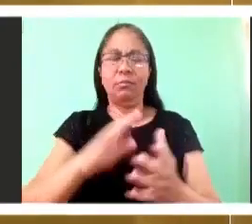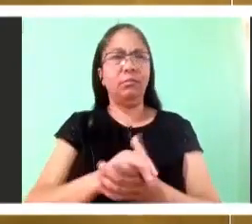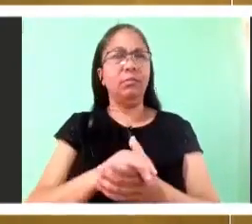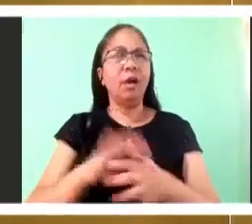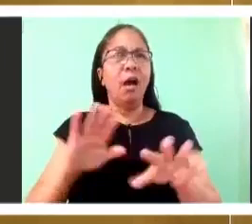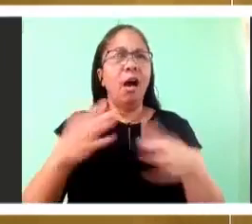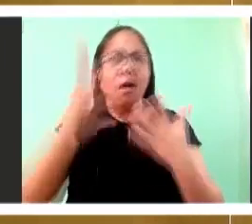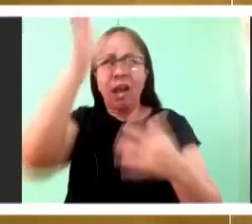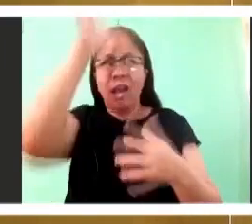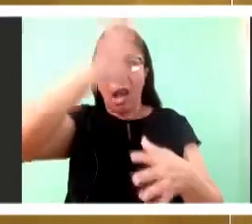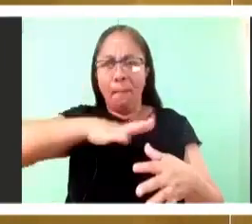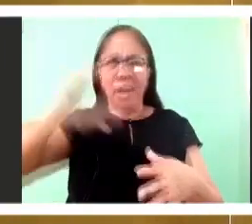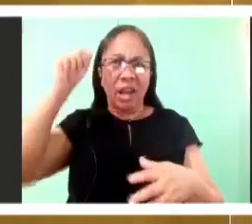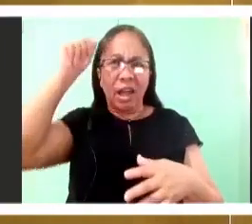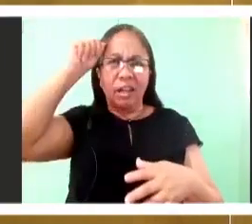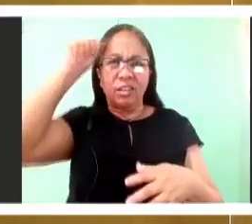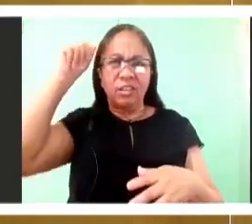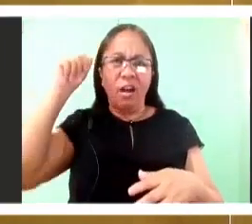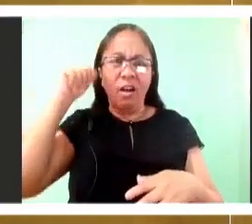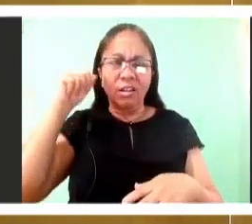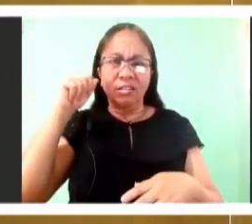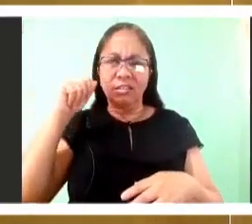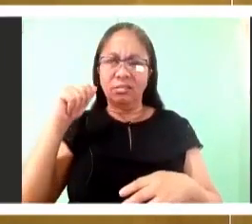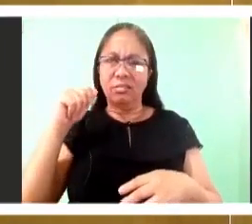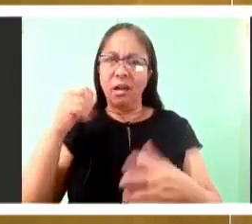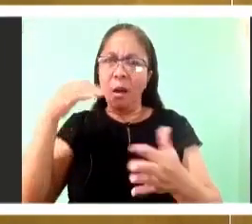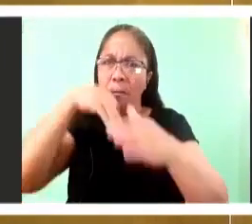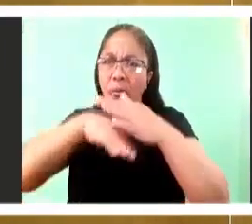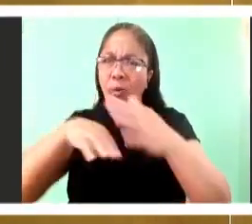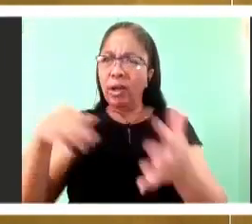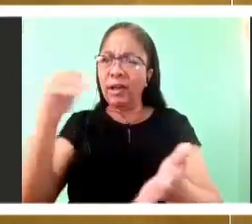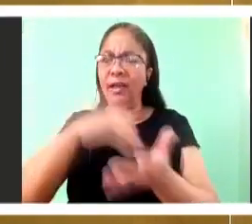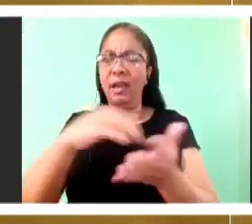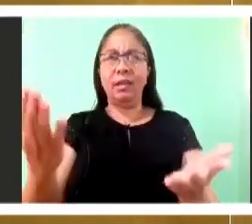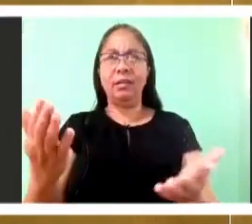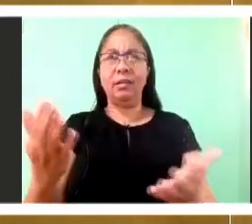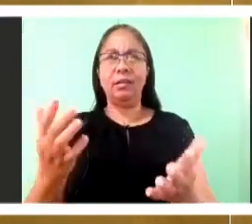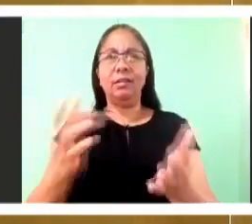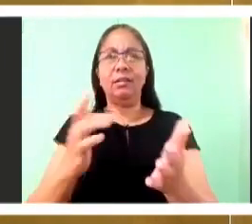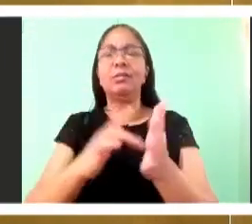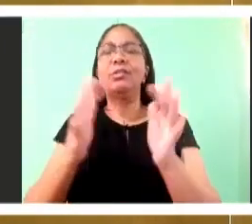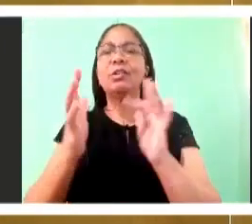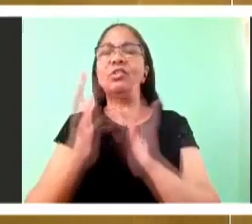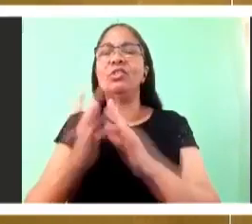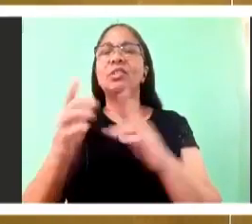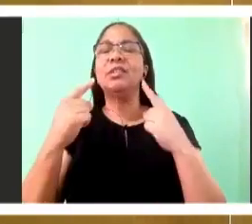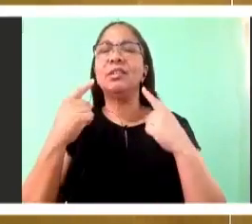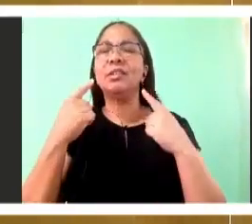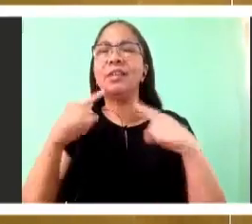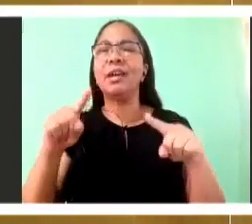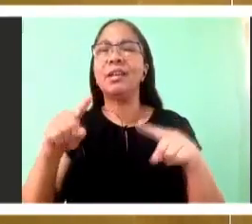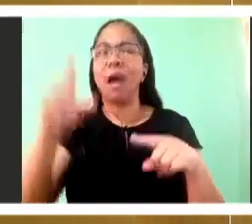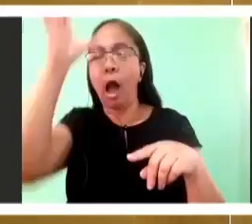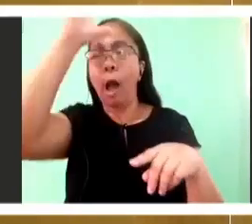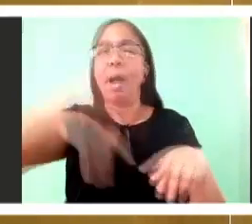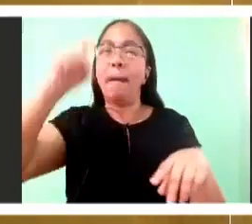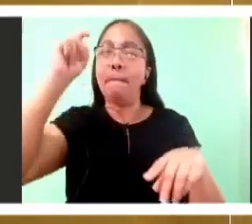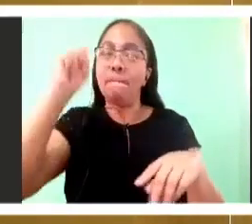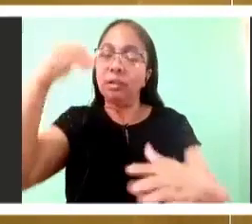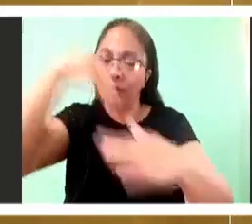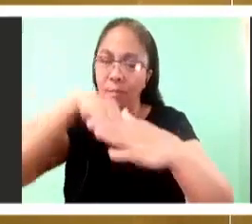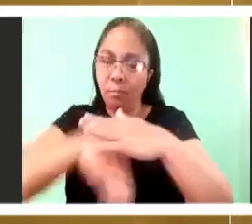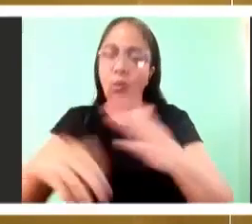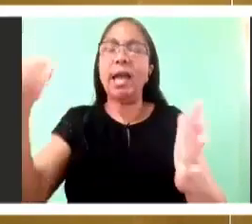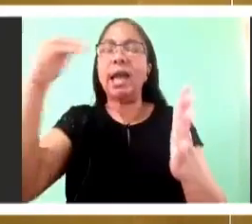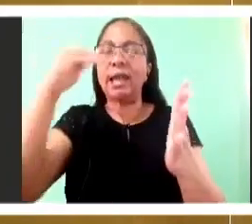born again. A man must be born again. And then he says the Spirit goes where it wills. And he